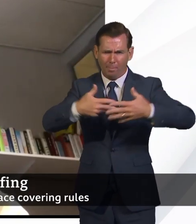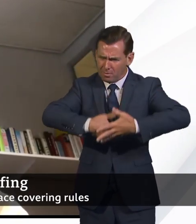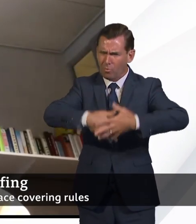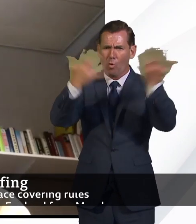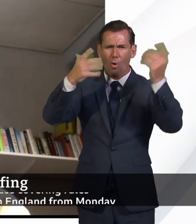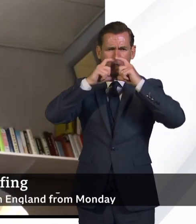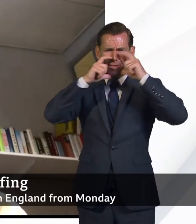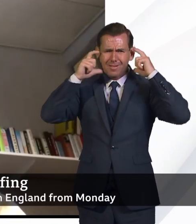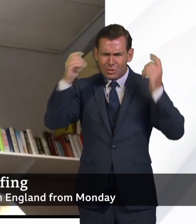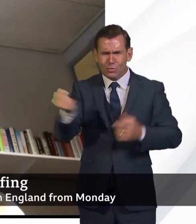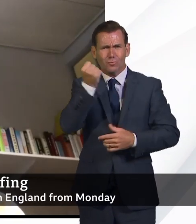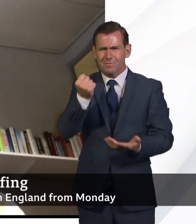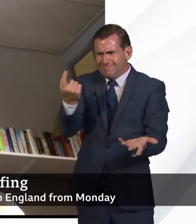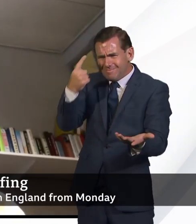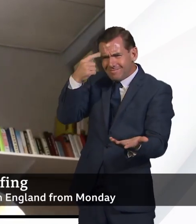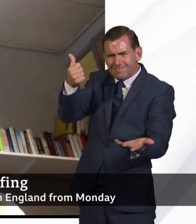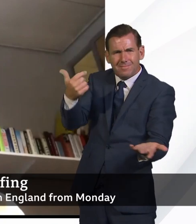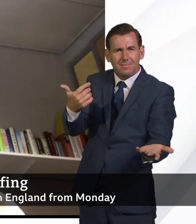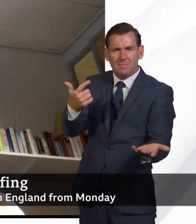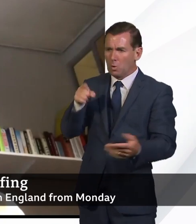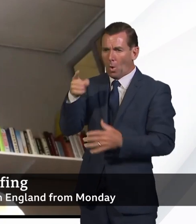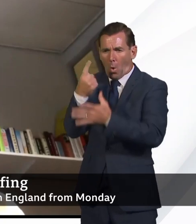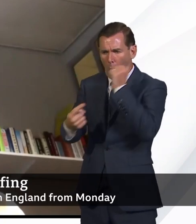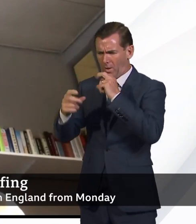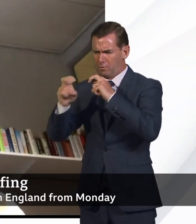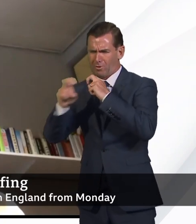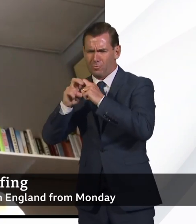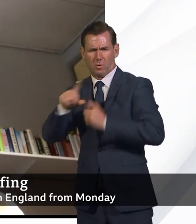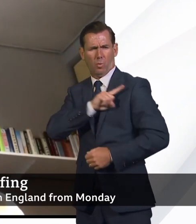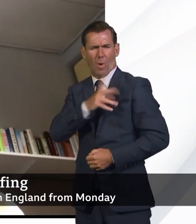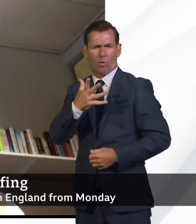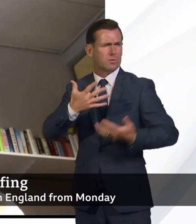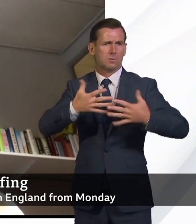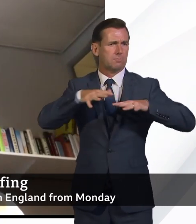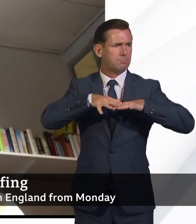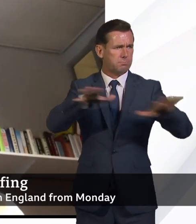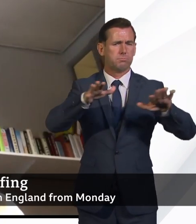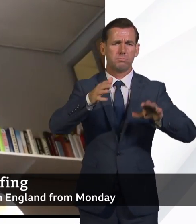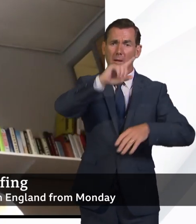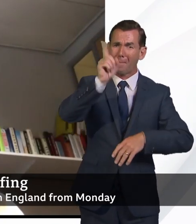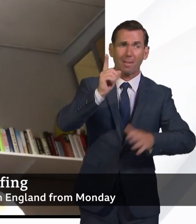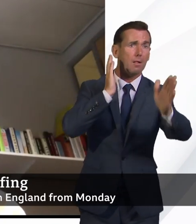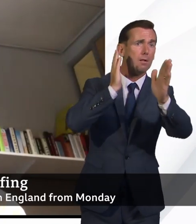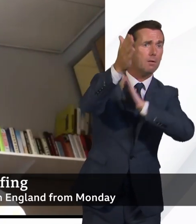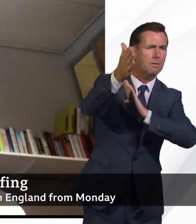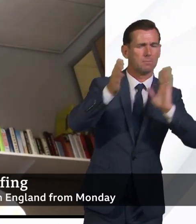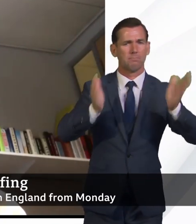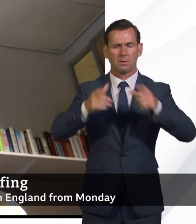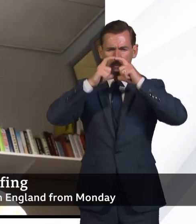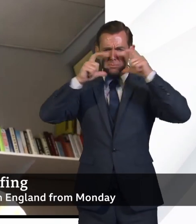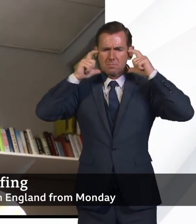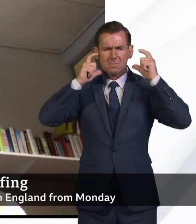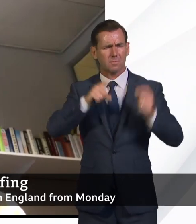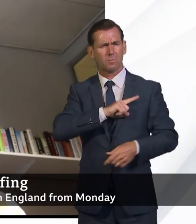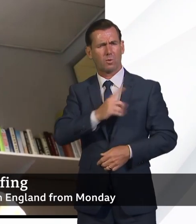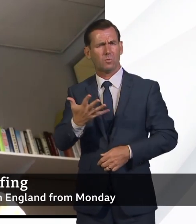in fact, to do any measure that might help get the economy back on its feet that would help prevent the further spread of the virus? And